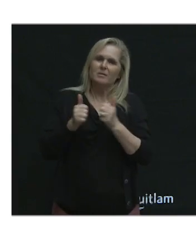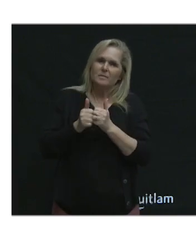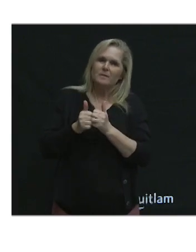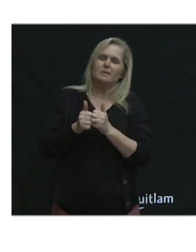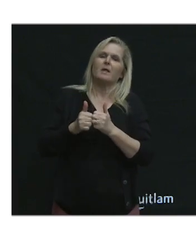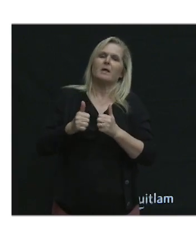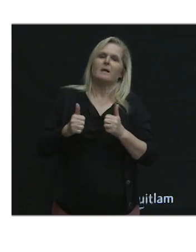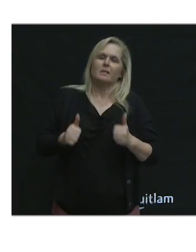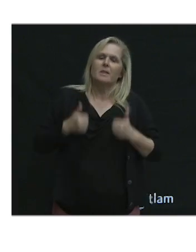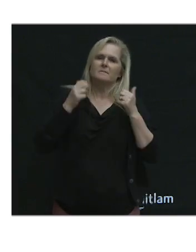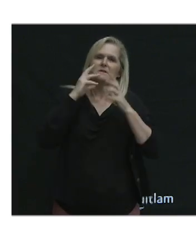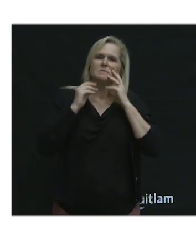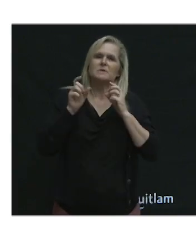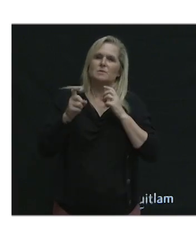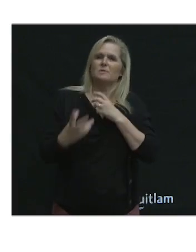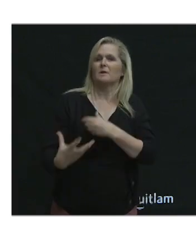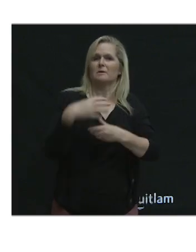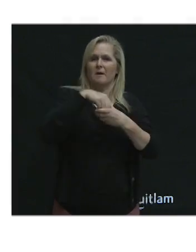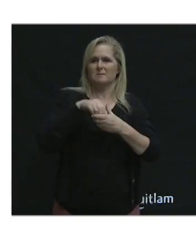processes.